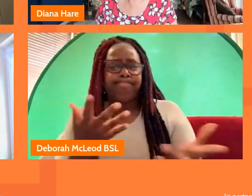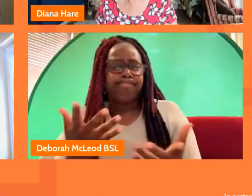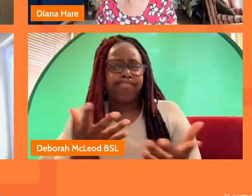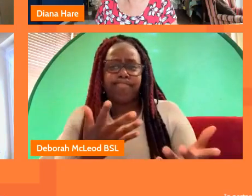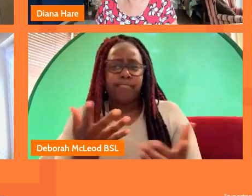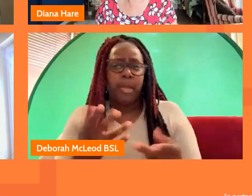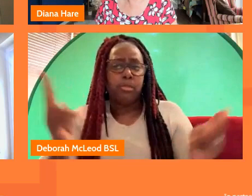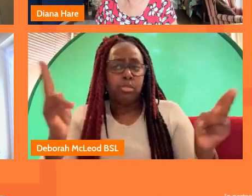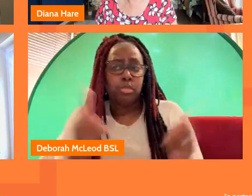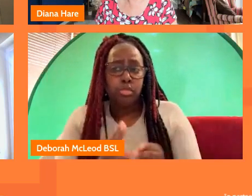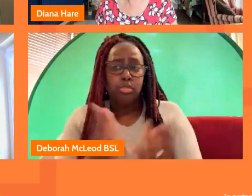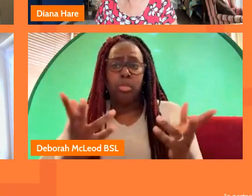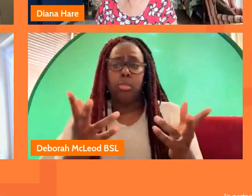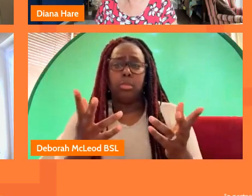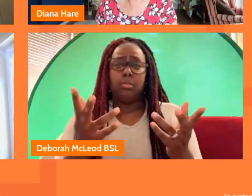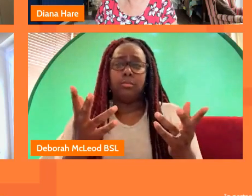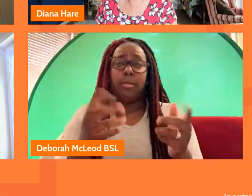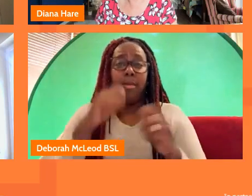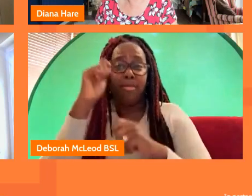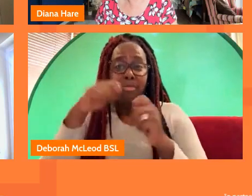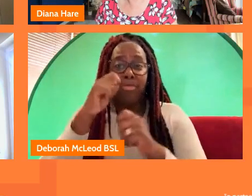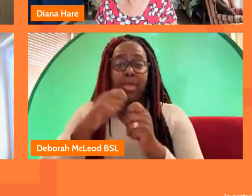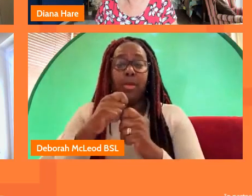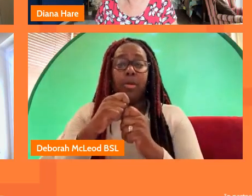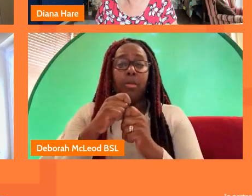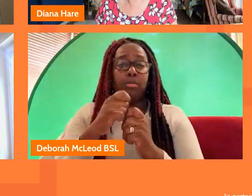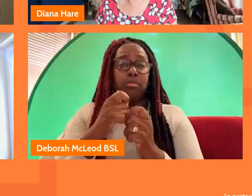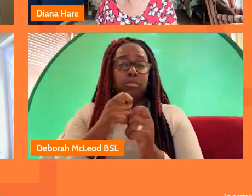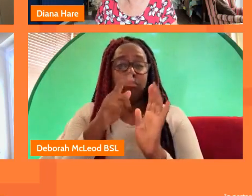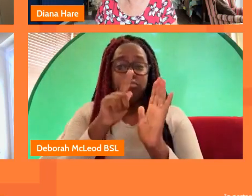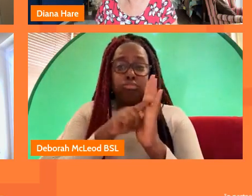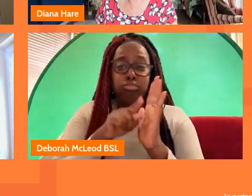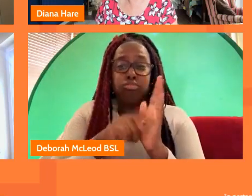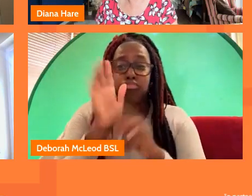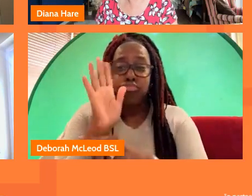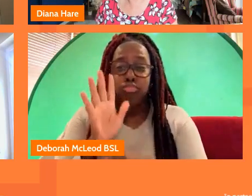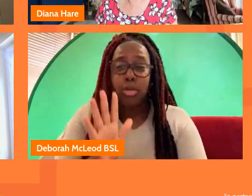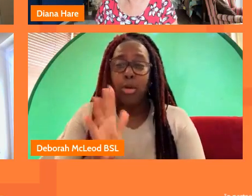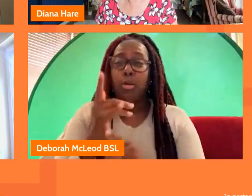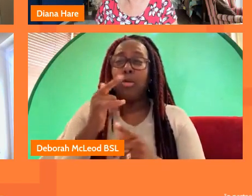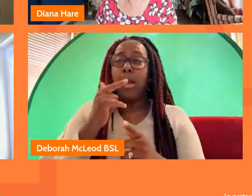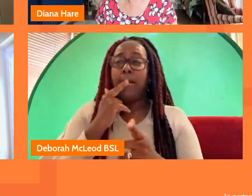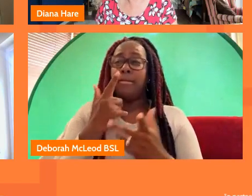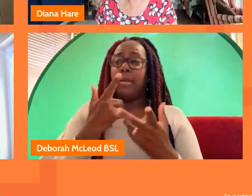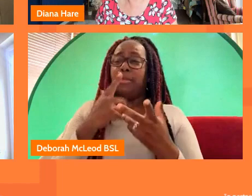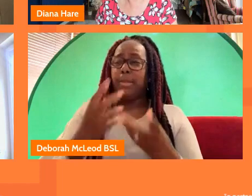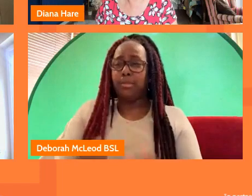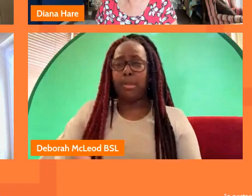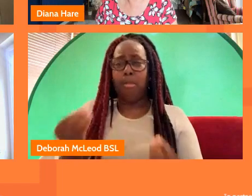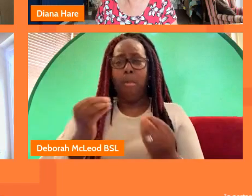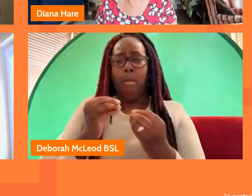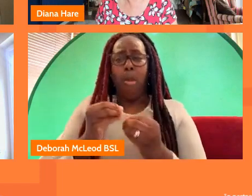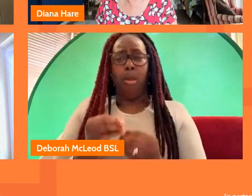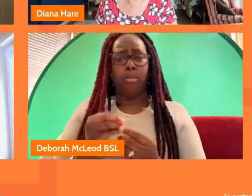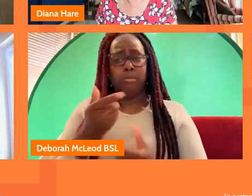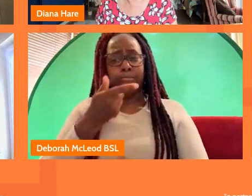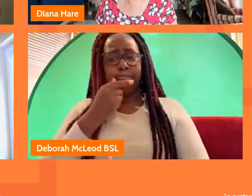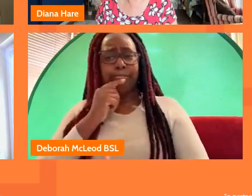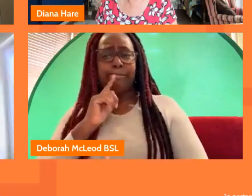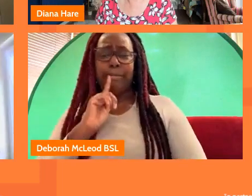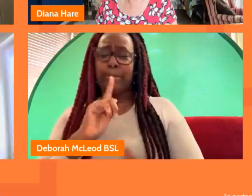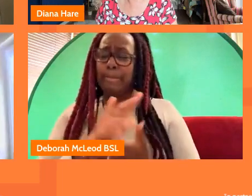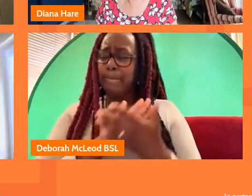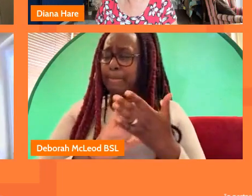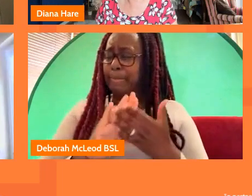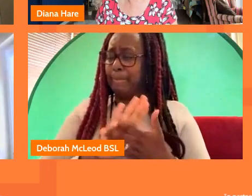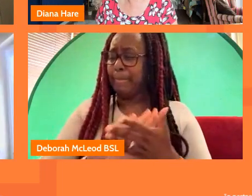short film programs short film programs to be about kind of emerging talent what was really interesting was it actually